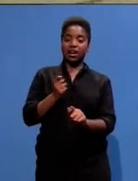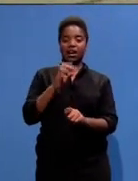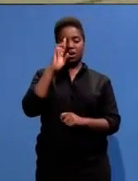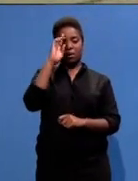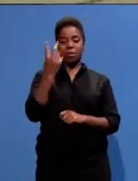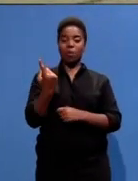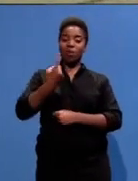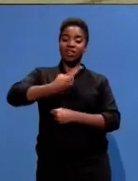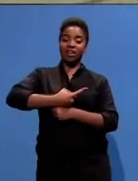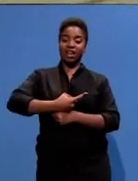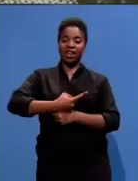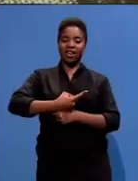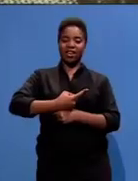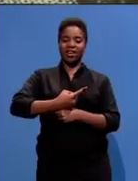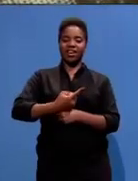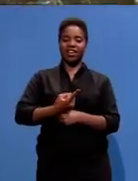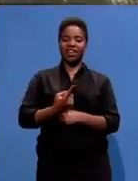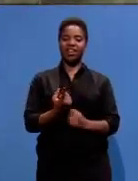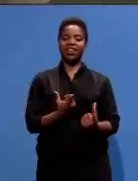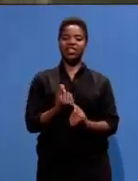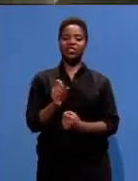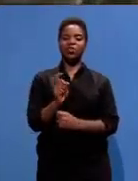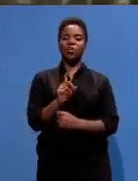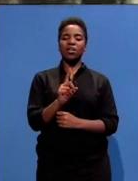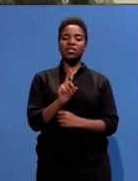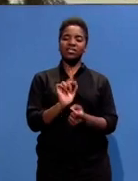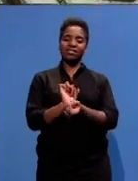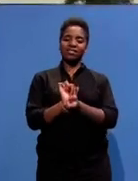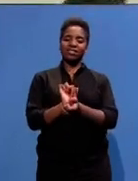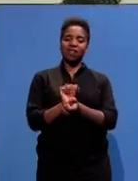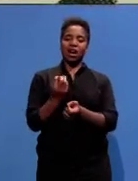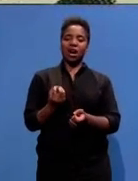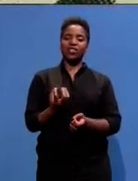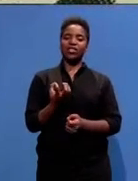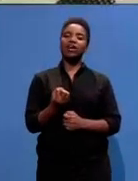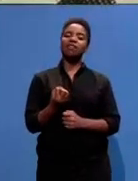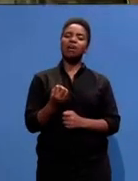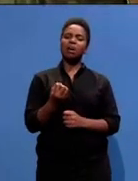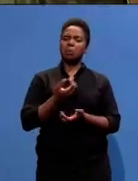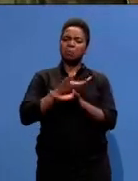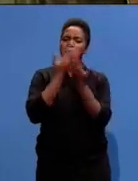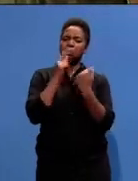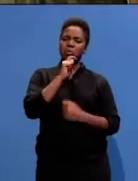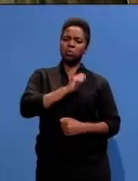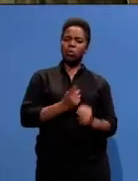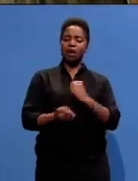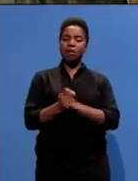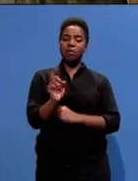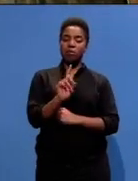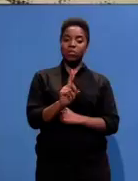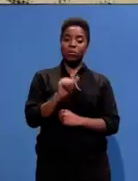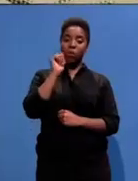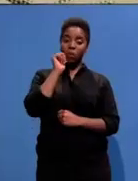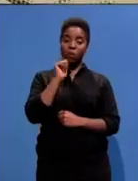they gave us light prison labour jerseys to men. We did not know what was happening. Once the press were